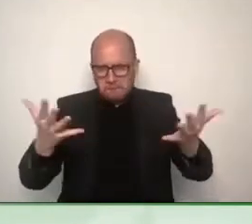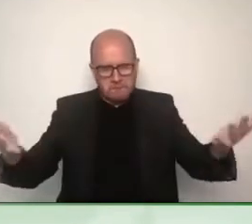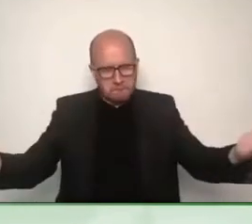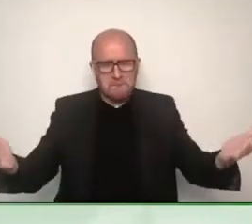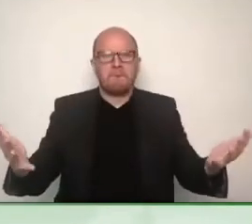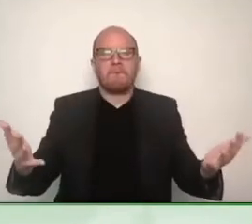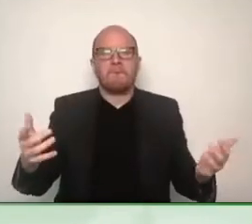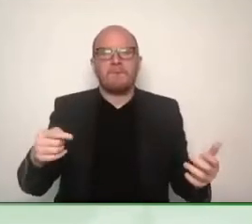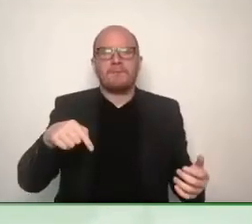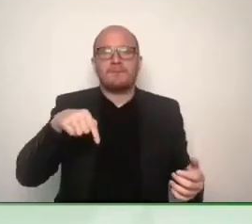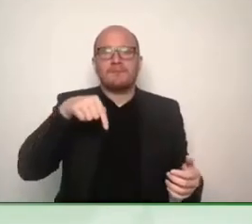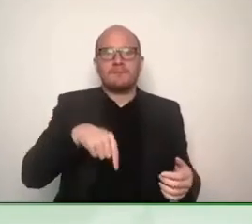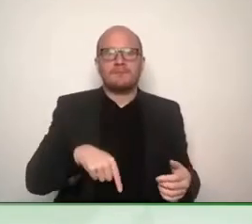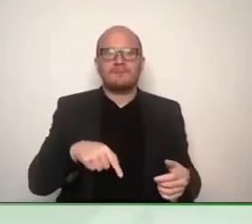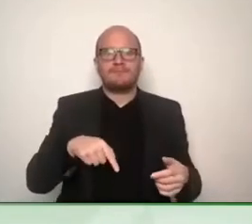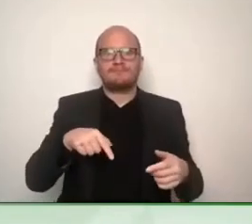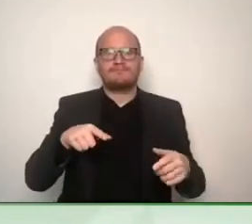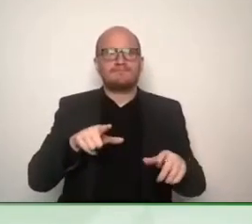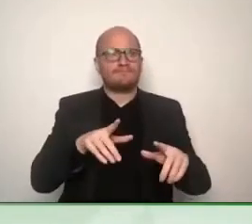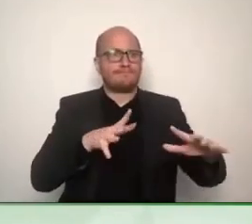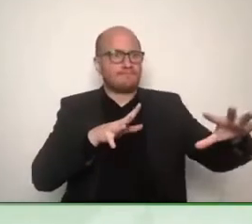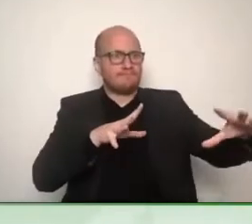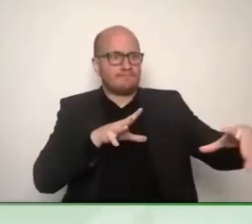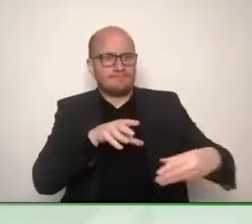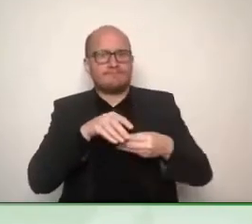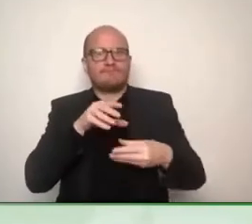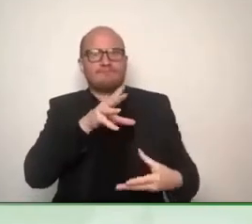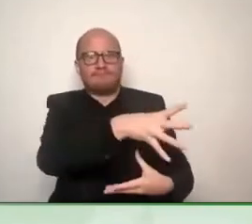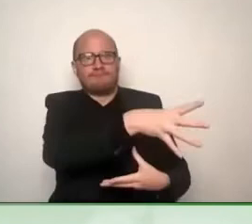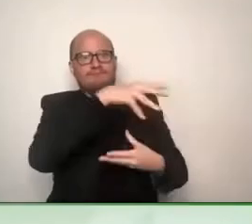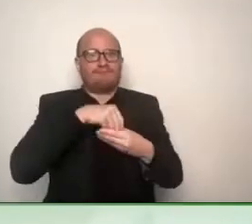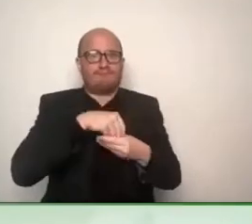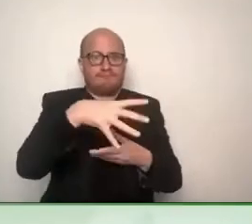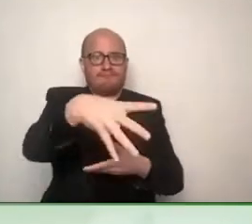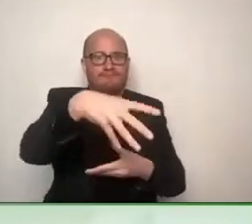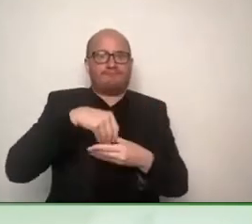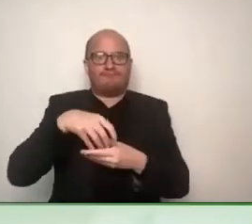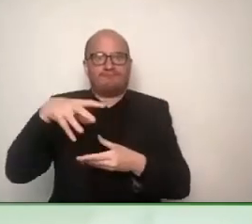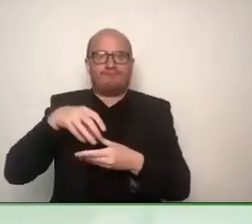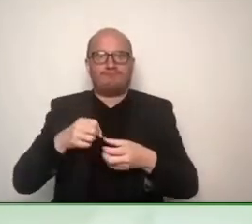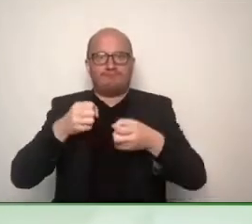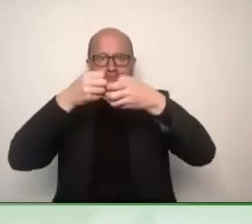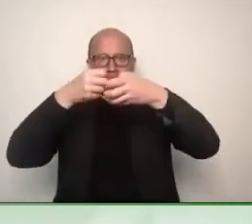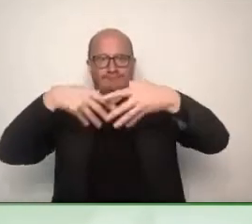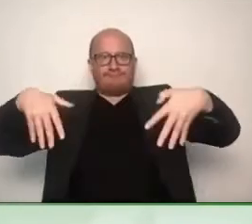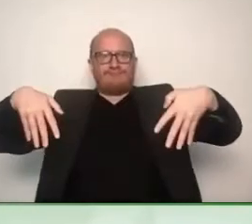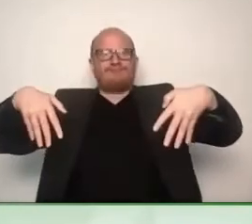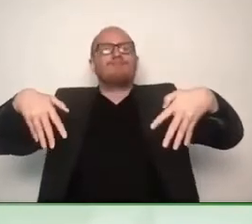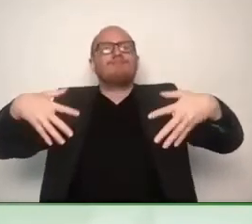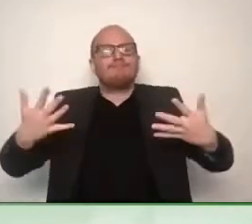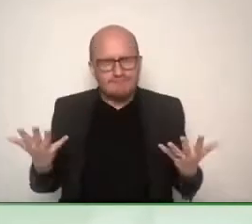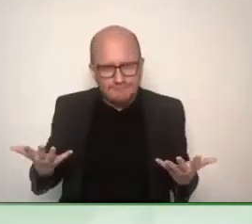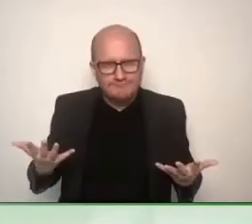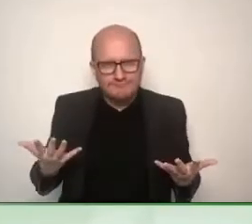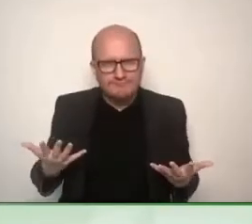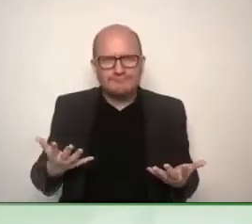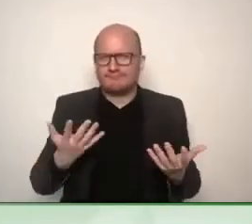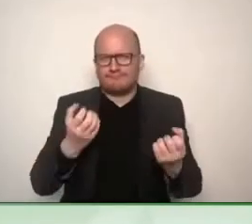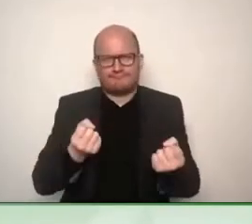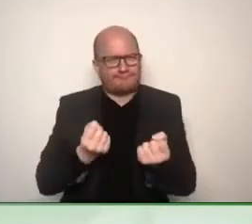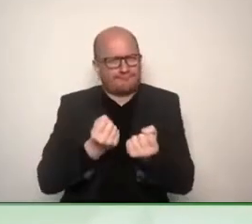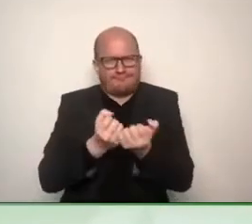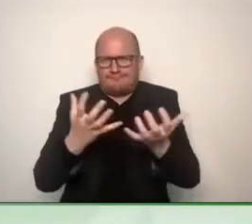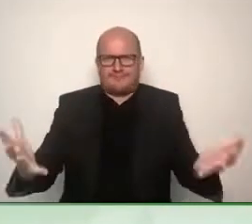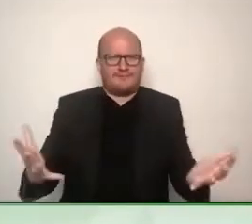in Europe, like RESNA in the United States, RESCO in Korea, assistive technology organizations who